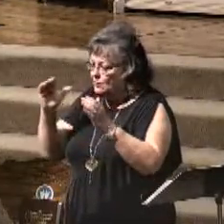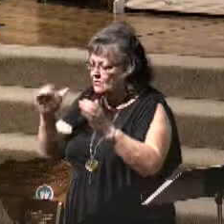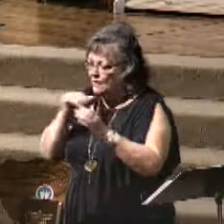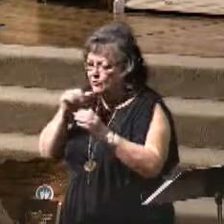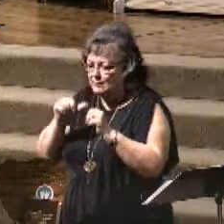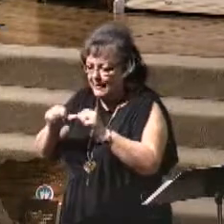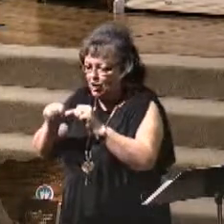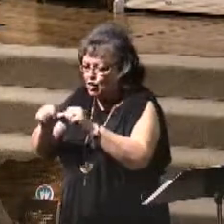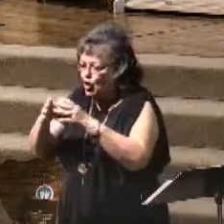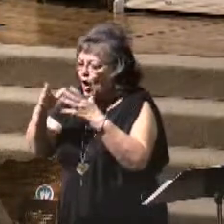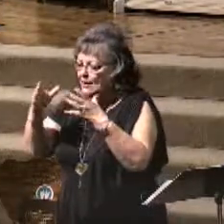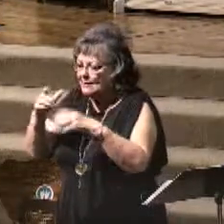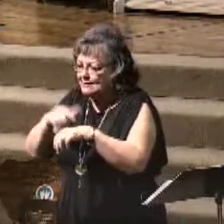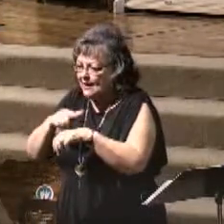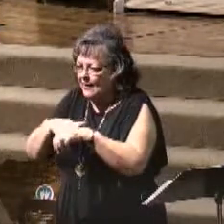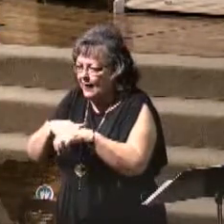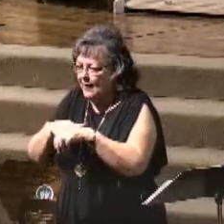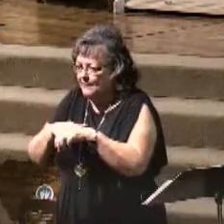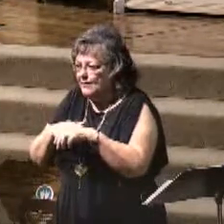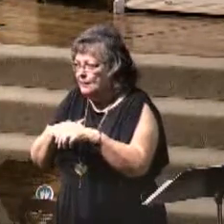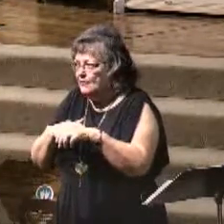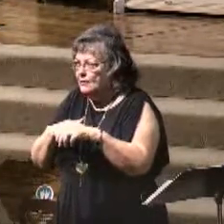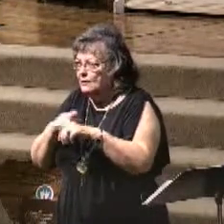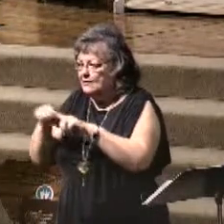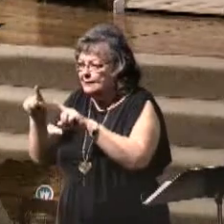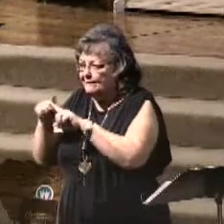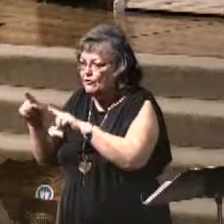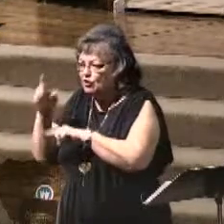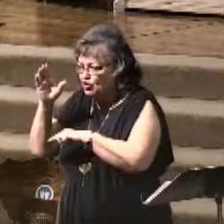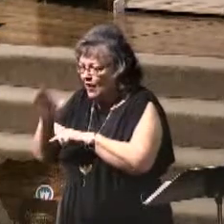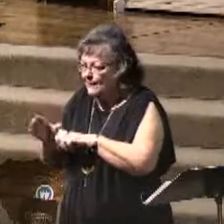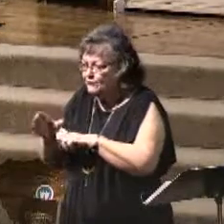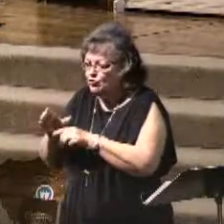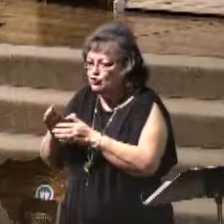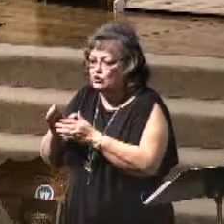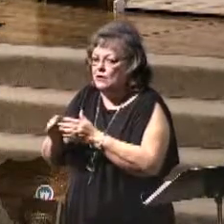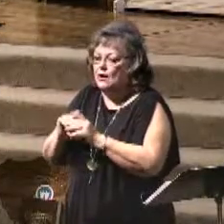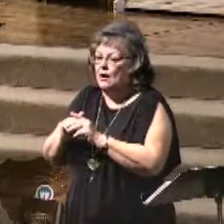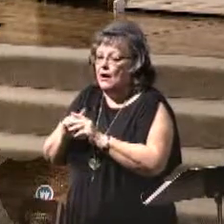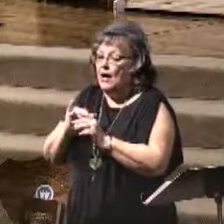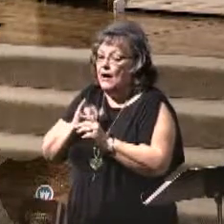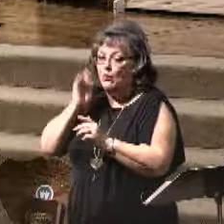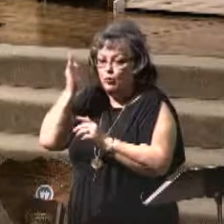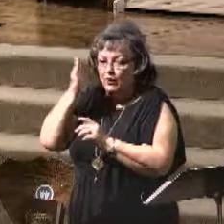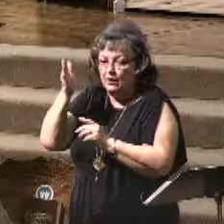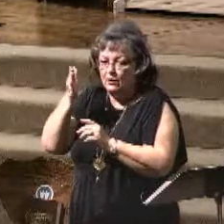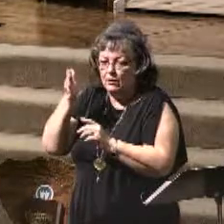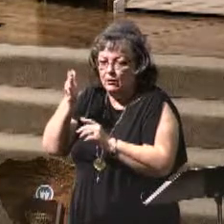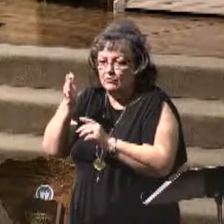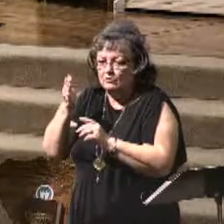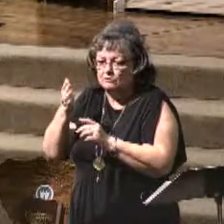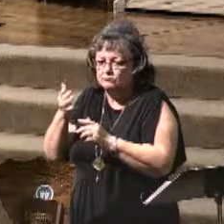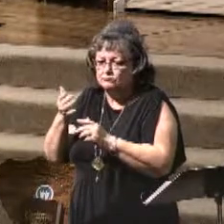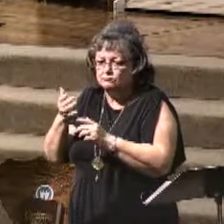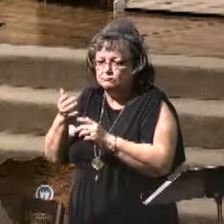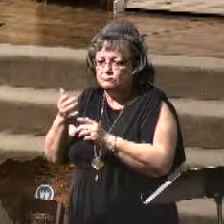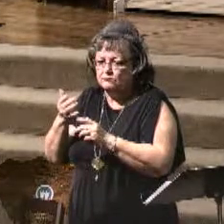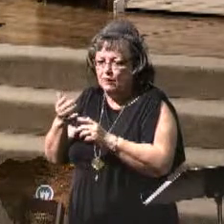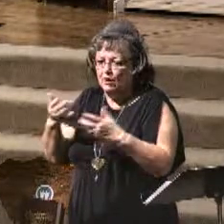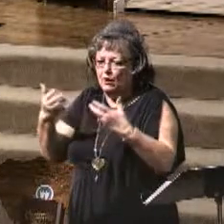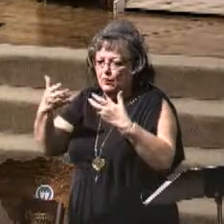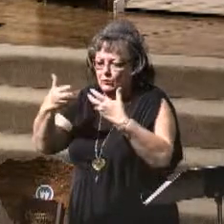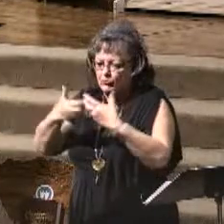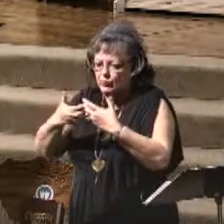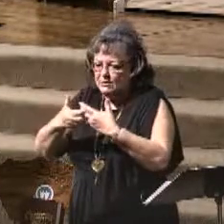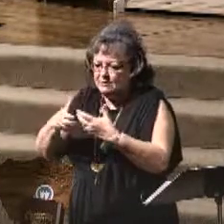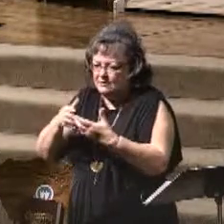spend a lot of time going to chapter 16 and chapter 8 and 9 and these kinds of things, I'm going to fill in some blanks that are not given